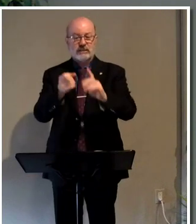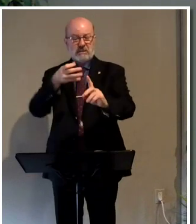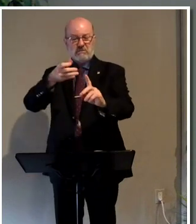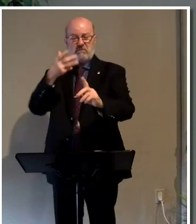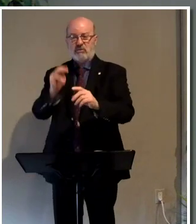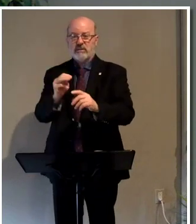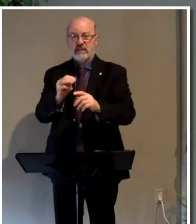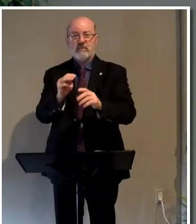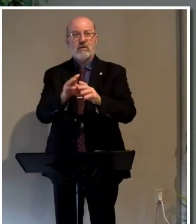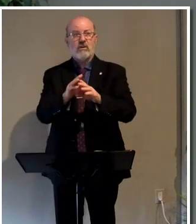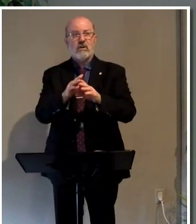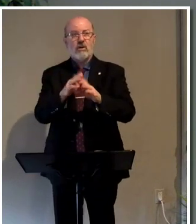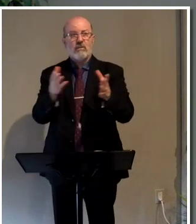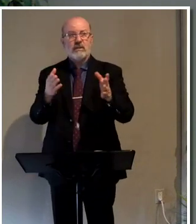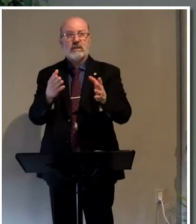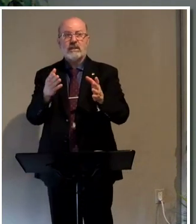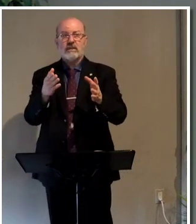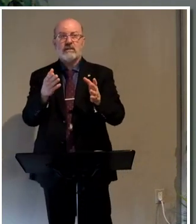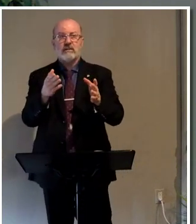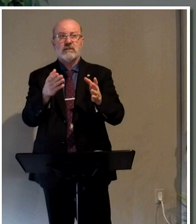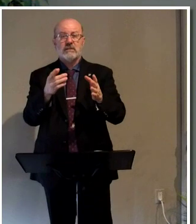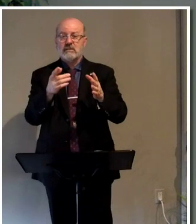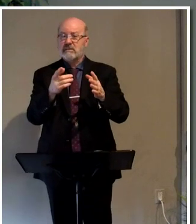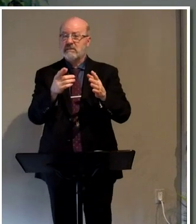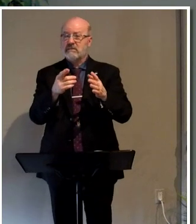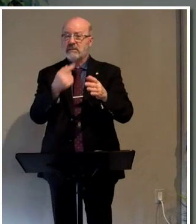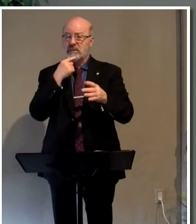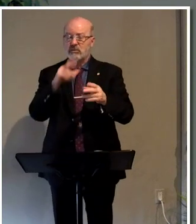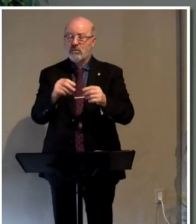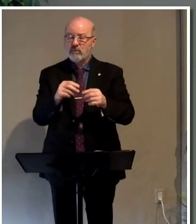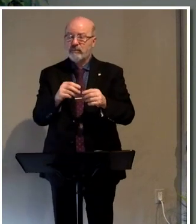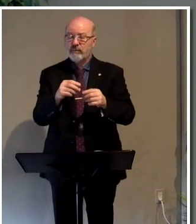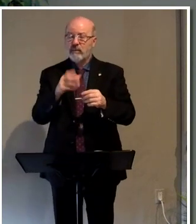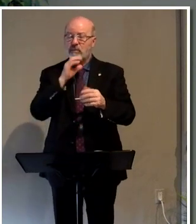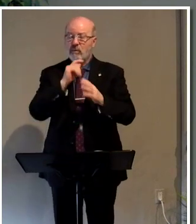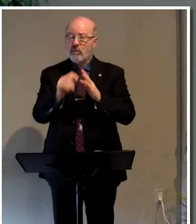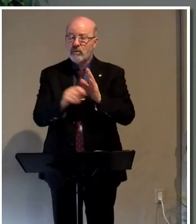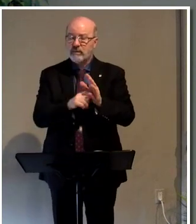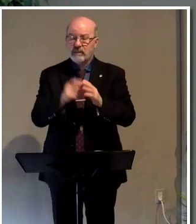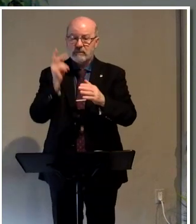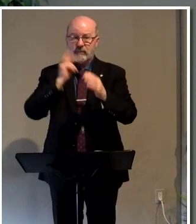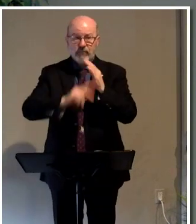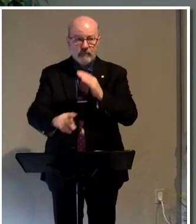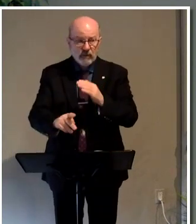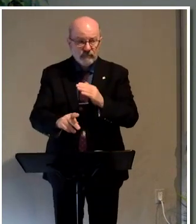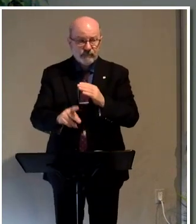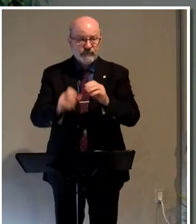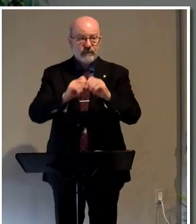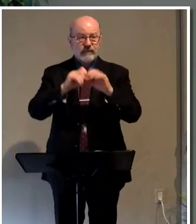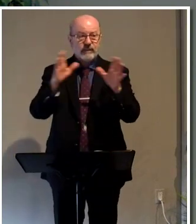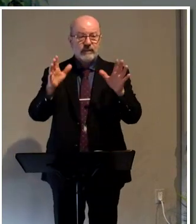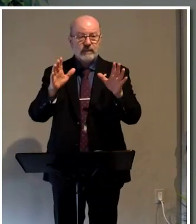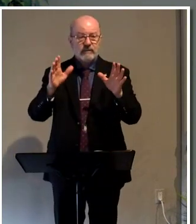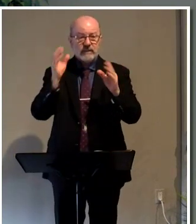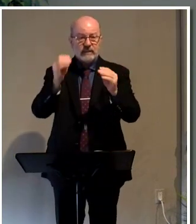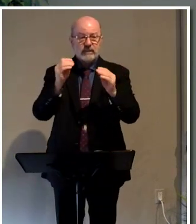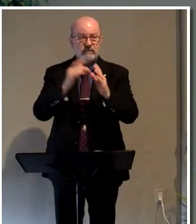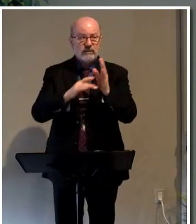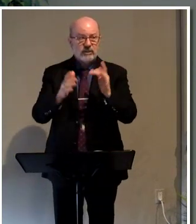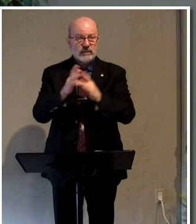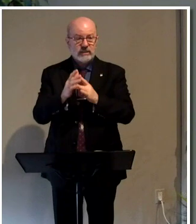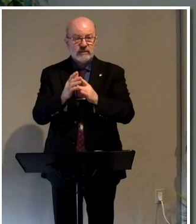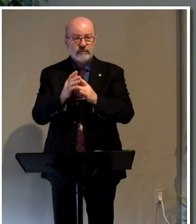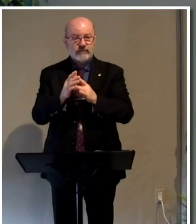him. Not so, remember? Remember, even with the Old Testament prophecy and with the clear, plain teaching of Jesus,